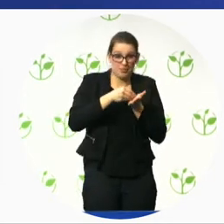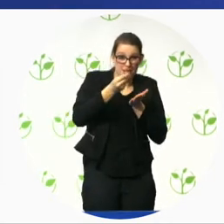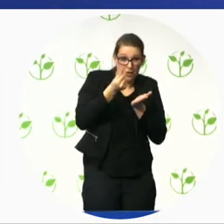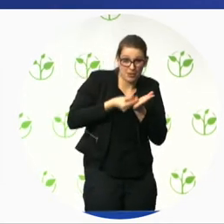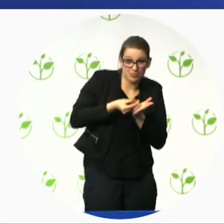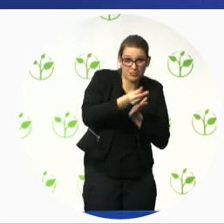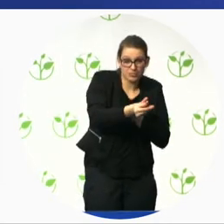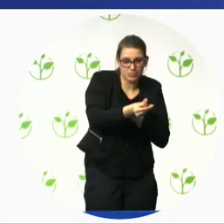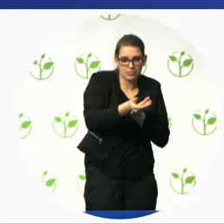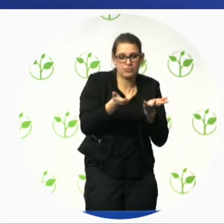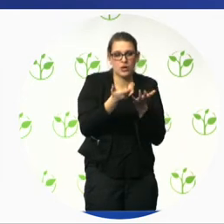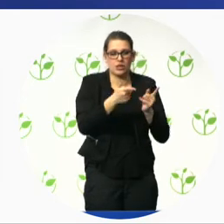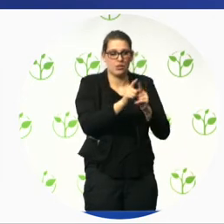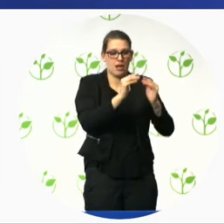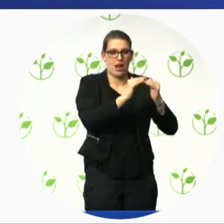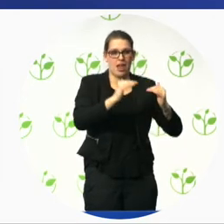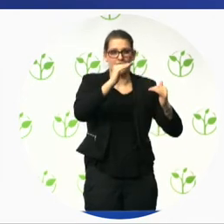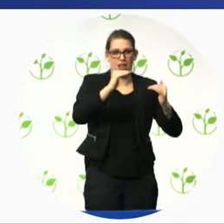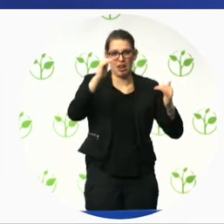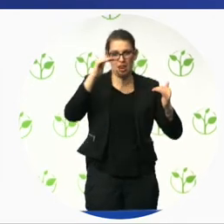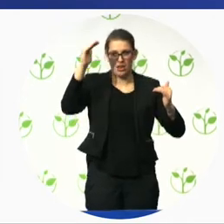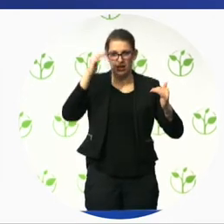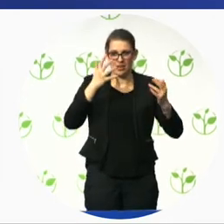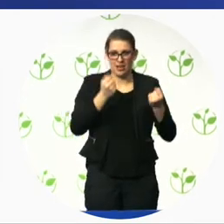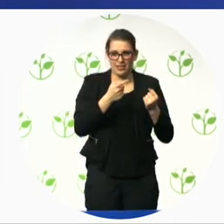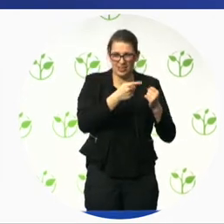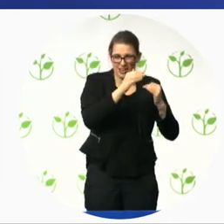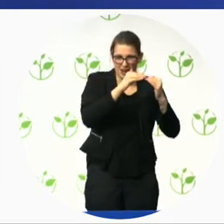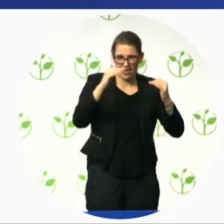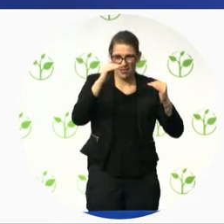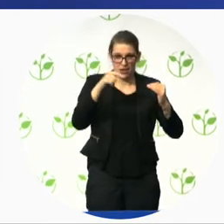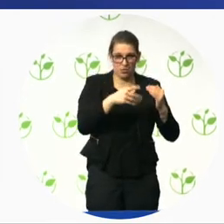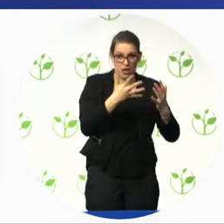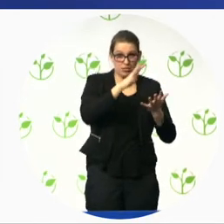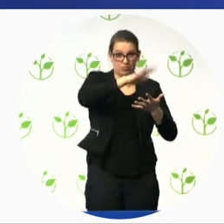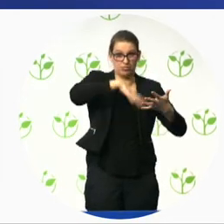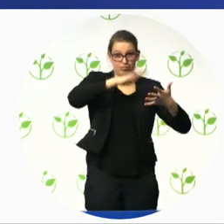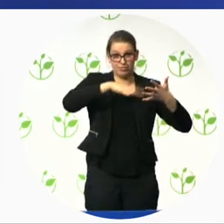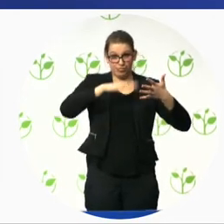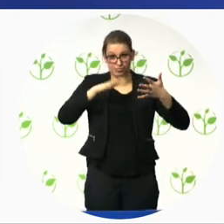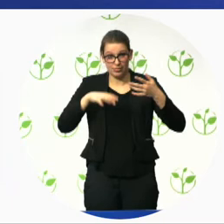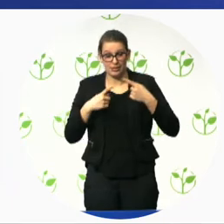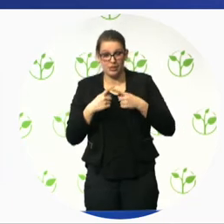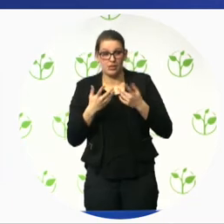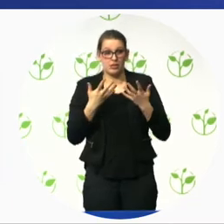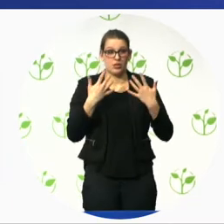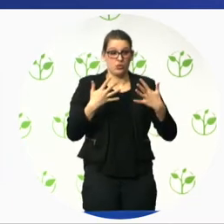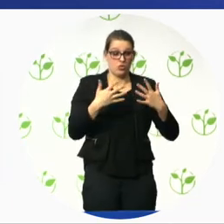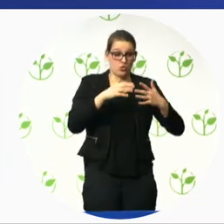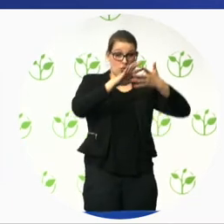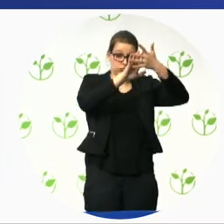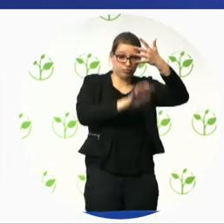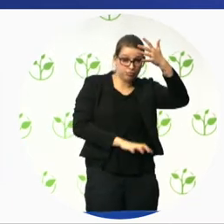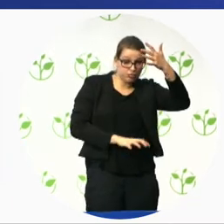sites within the site that we have to improve that we have to